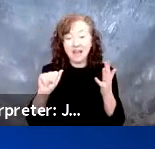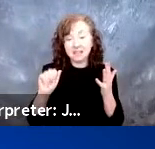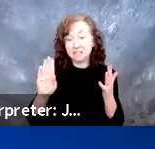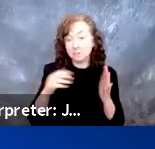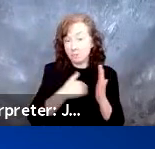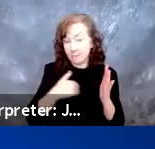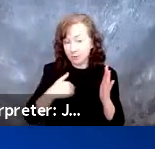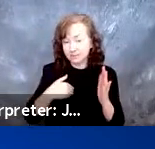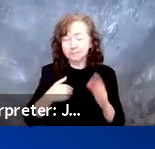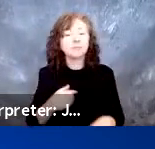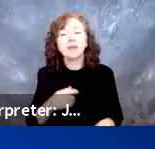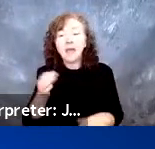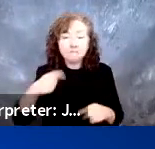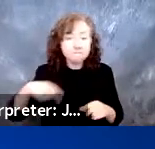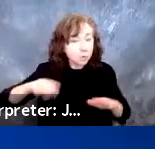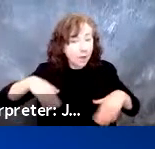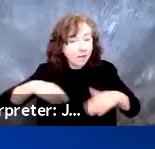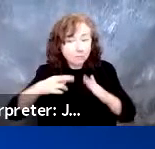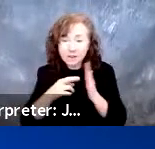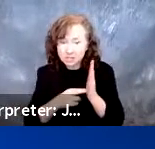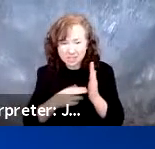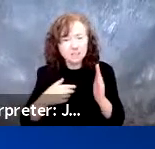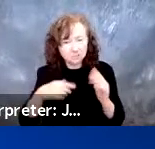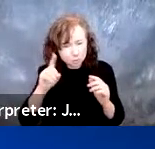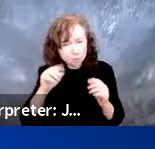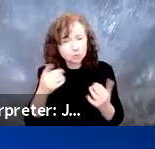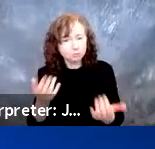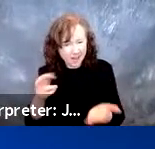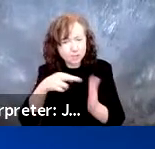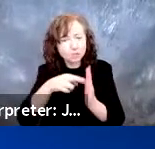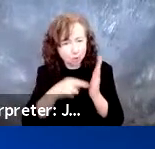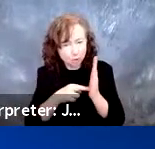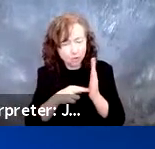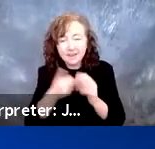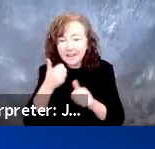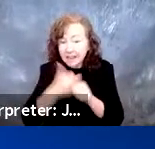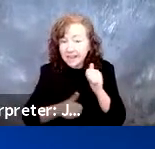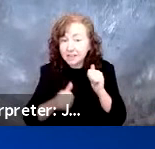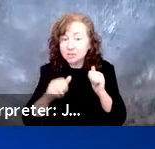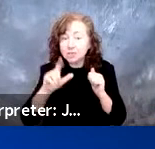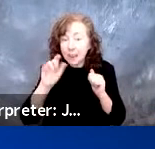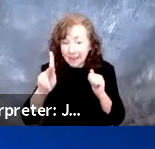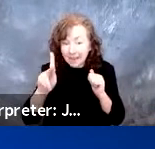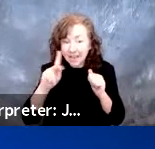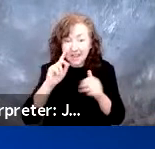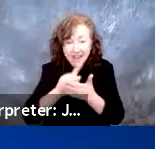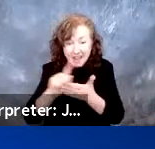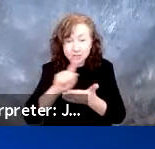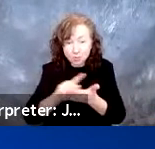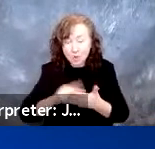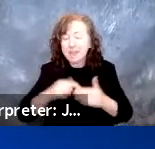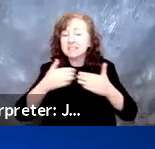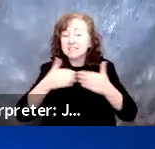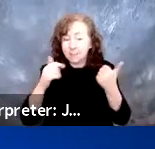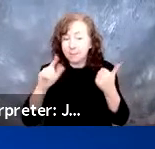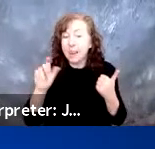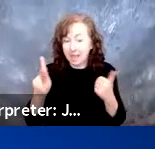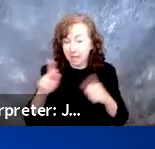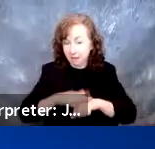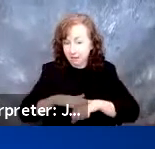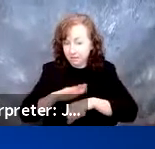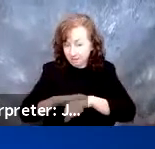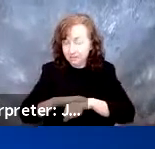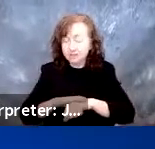register for this event on our website. Each Zoom session is a separate link, so be sure to register for all the ones you'd like to attend.